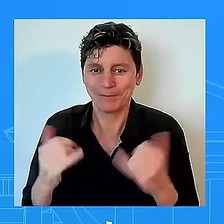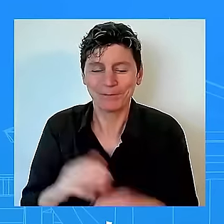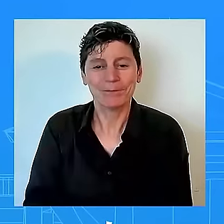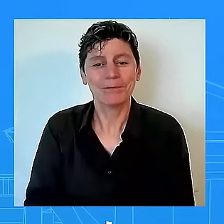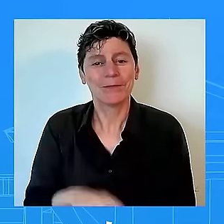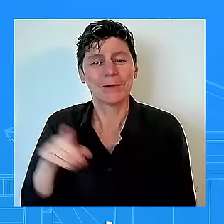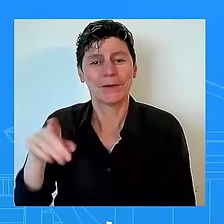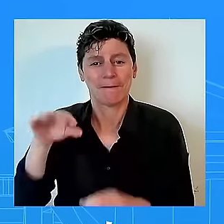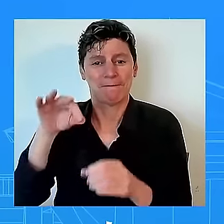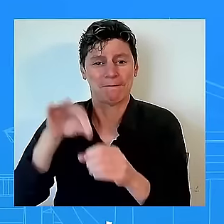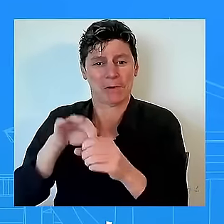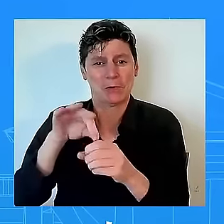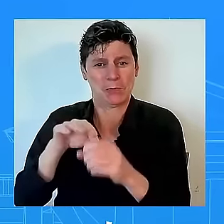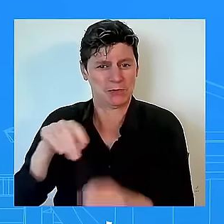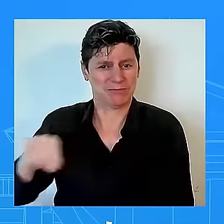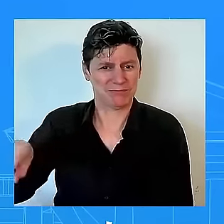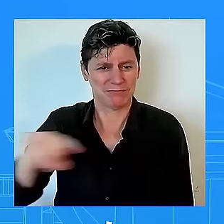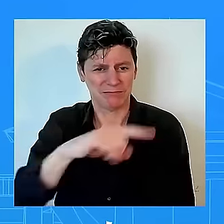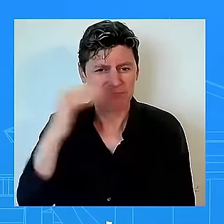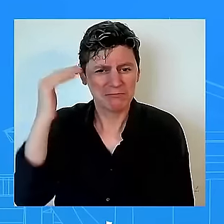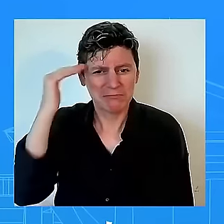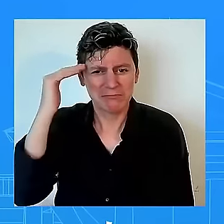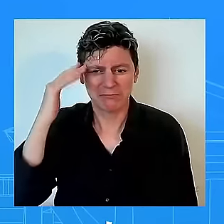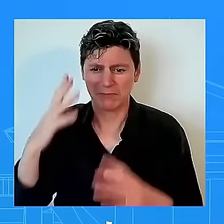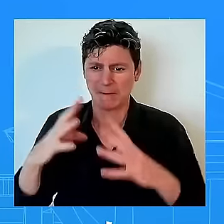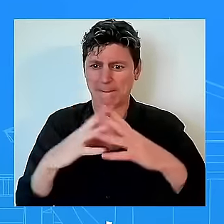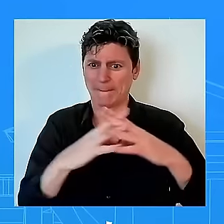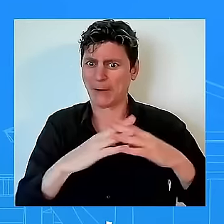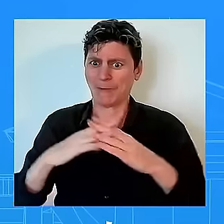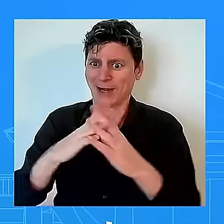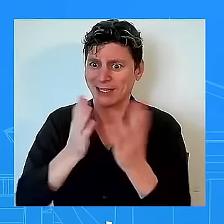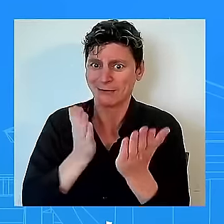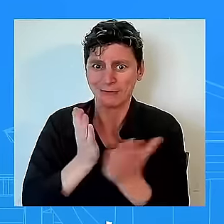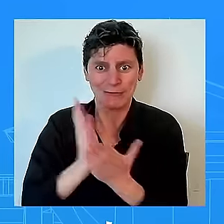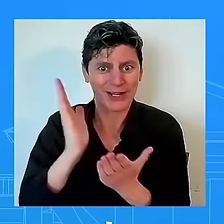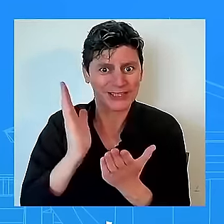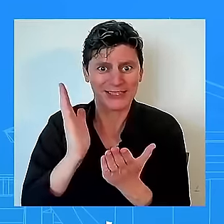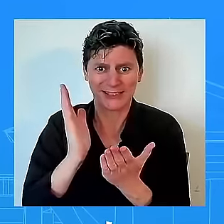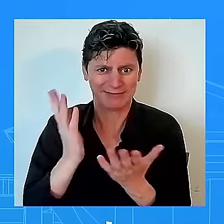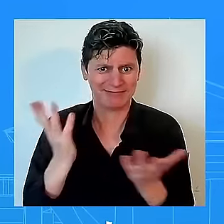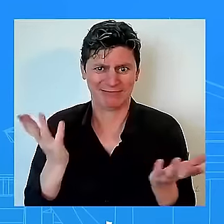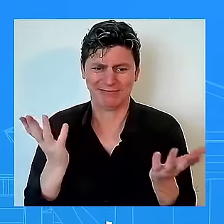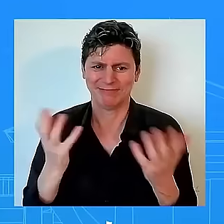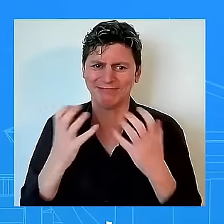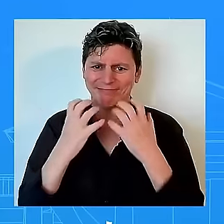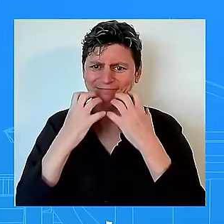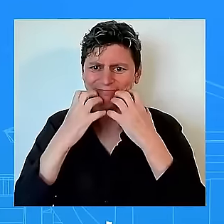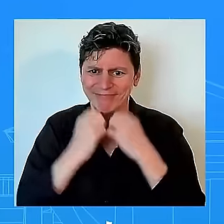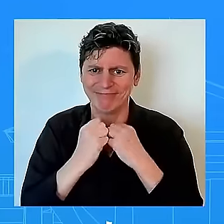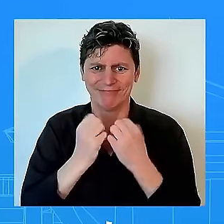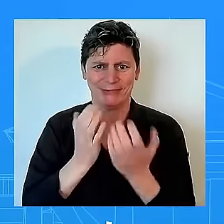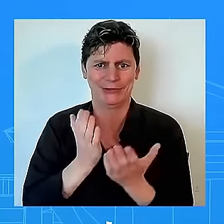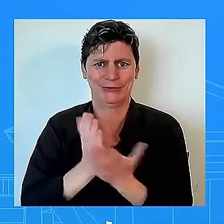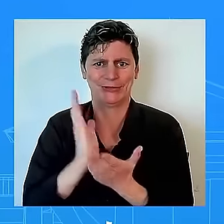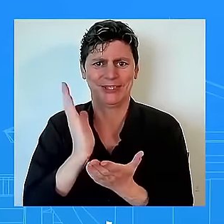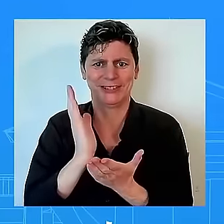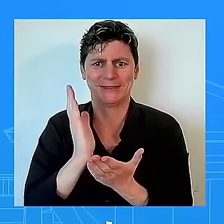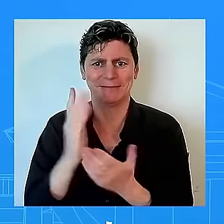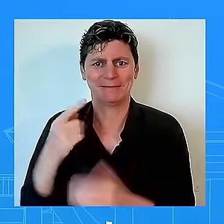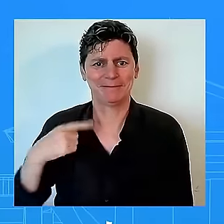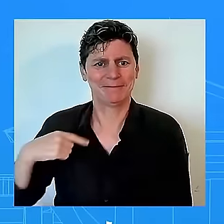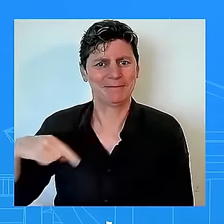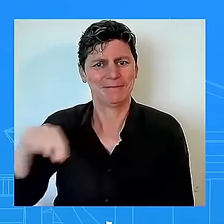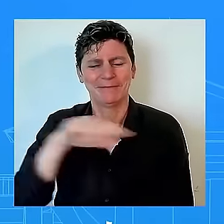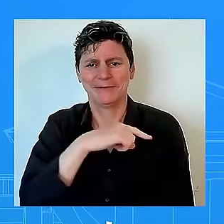and uh i think uh we believe people should have to the the ability to exercise that right to vote whoever